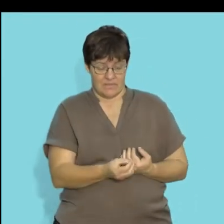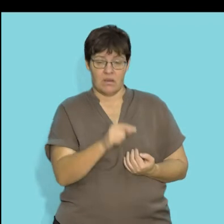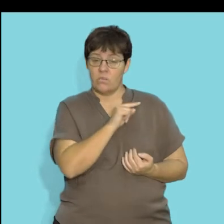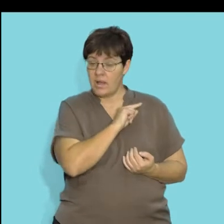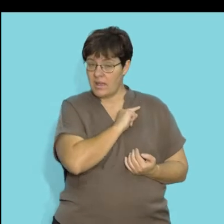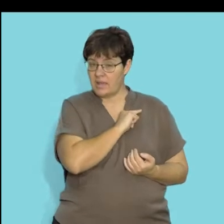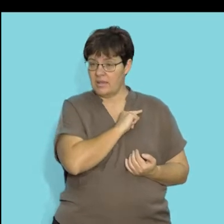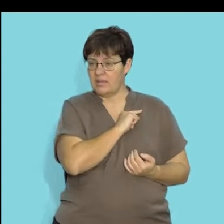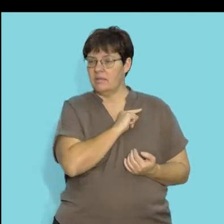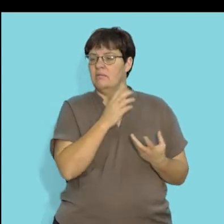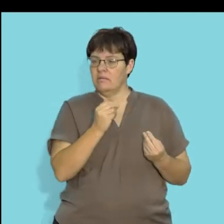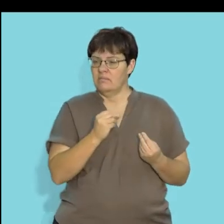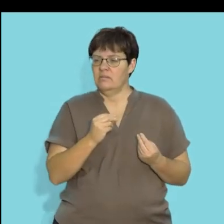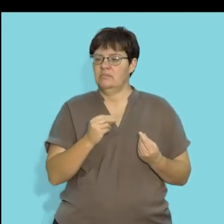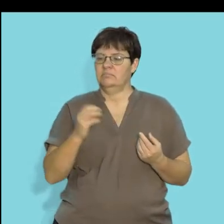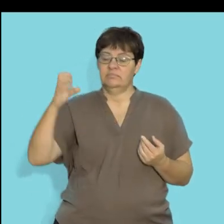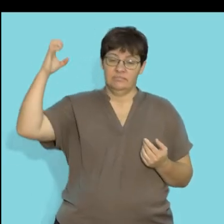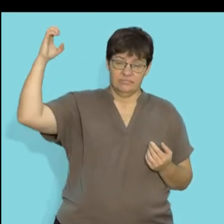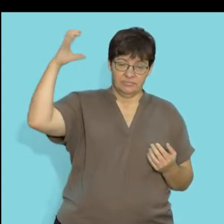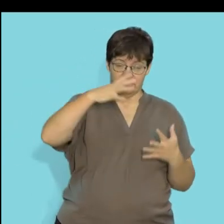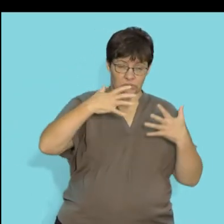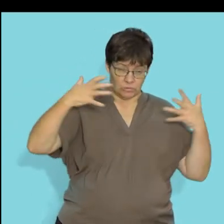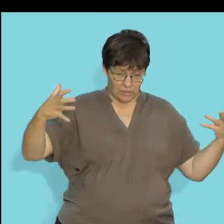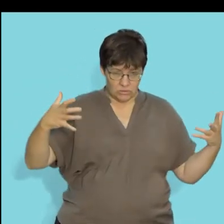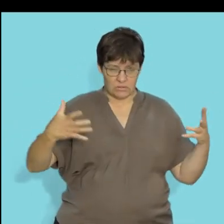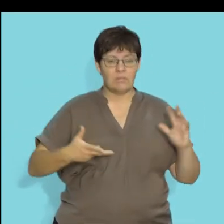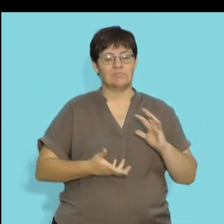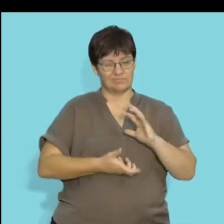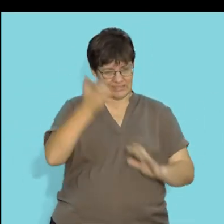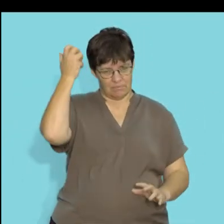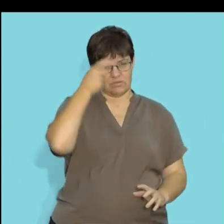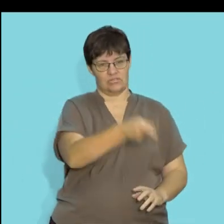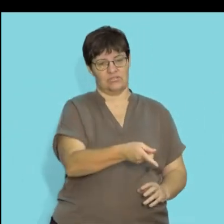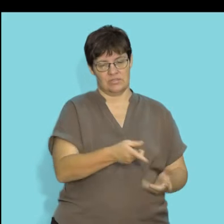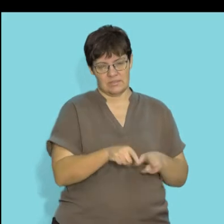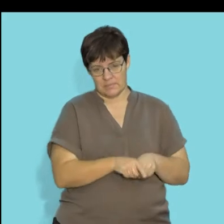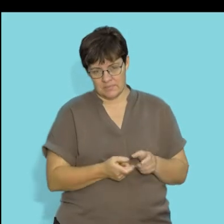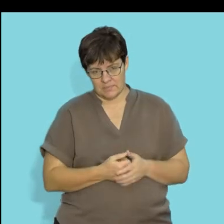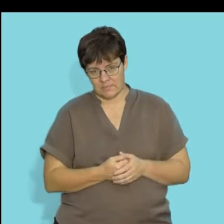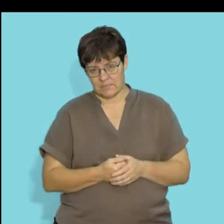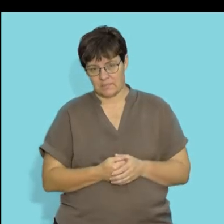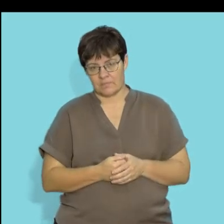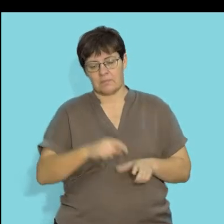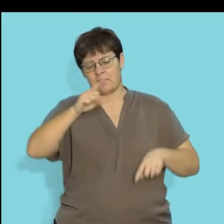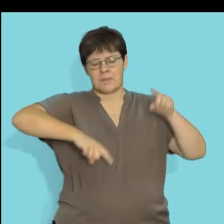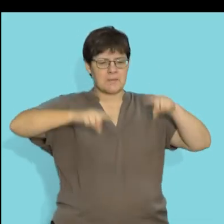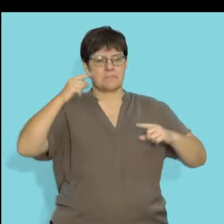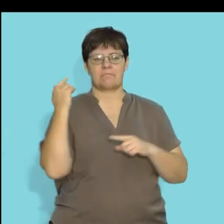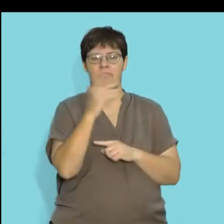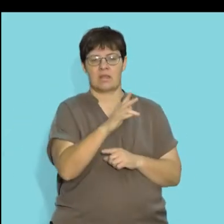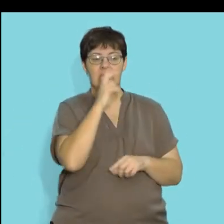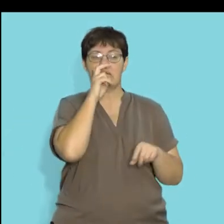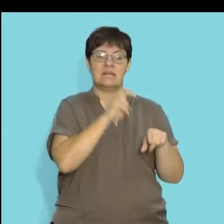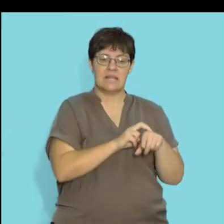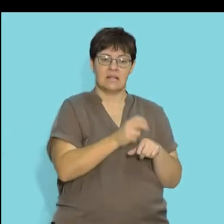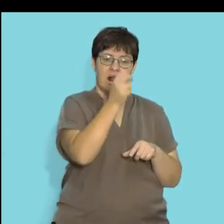because sometimes when we have excessive light, it may damage plant tissue. So there are different types of plants